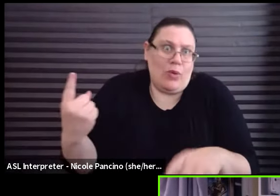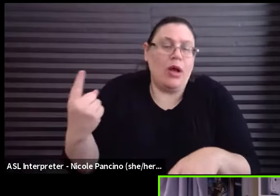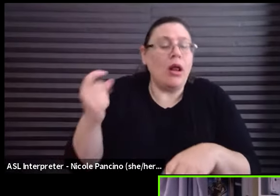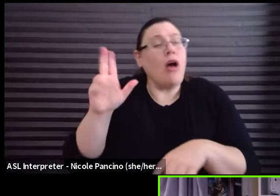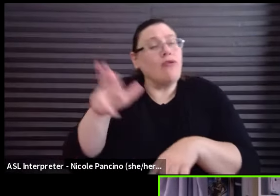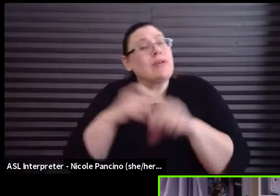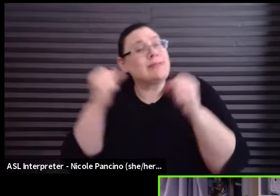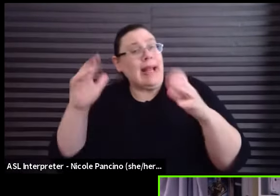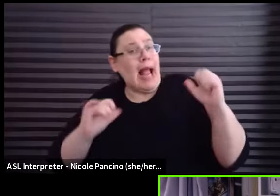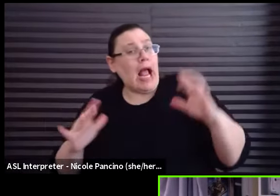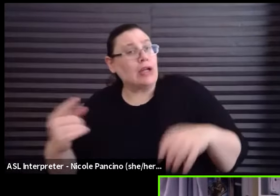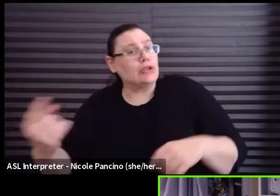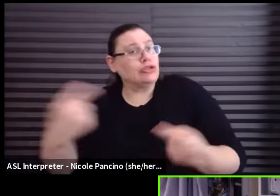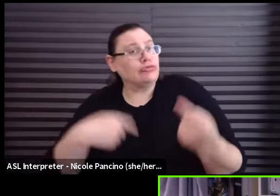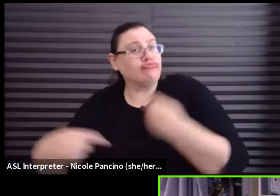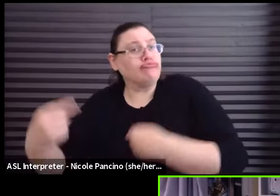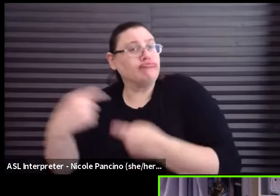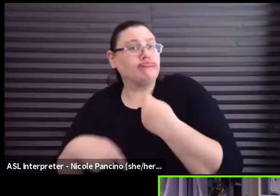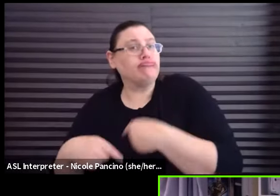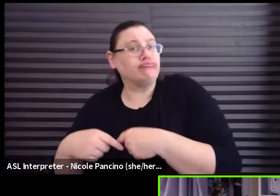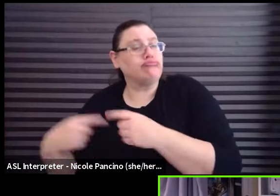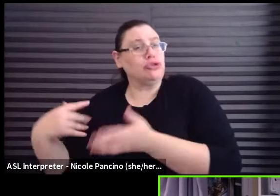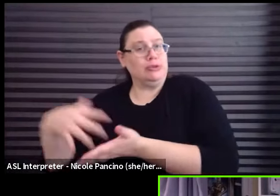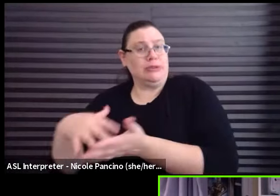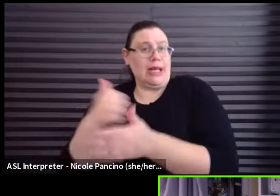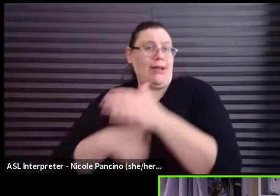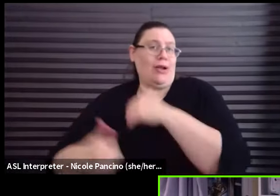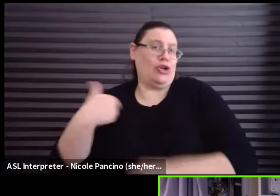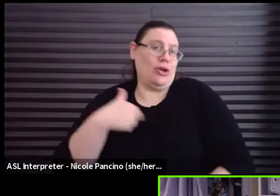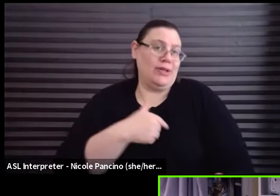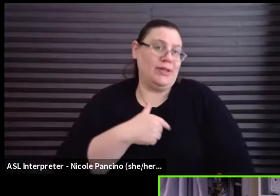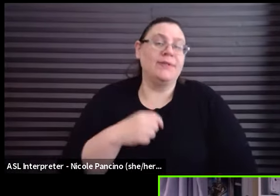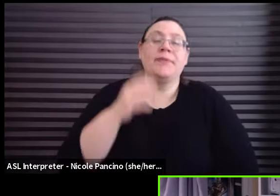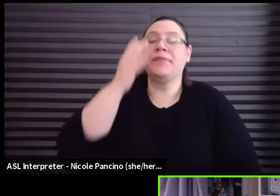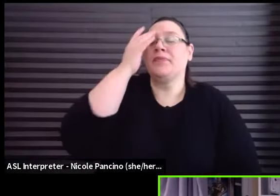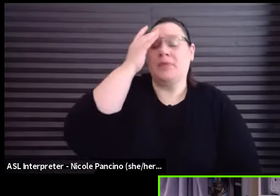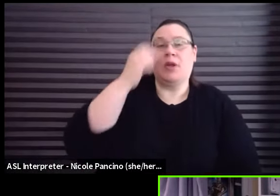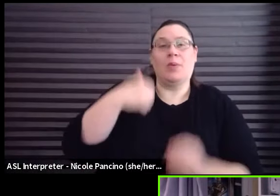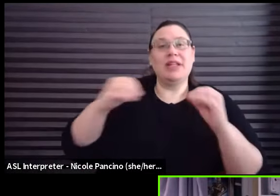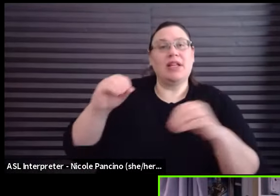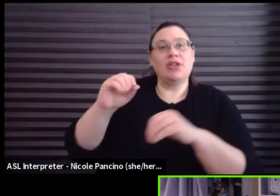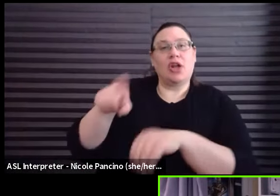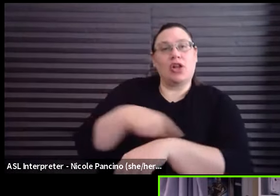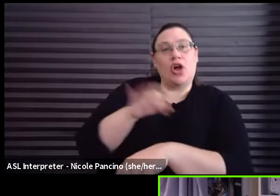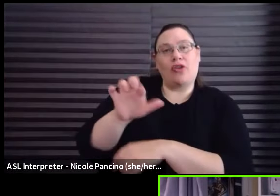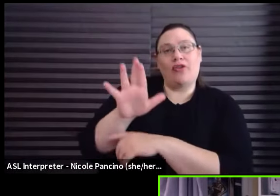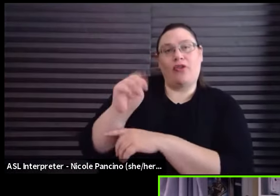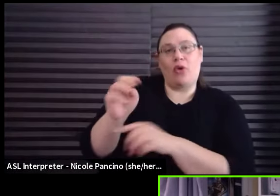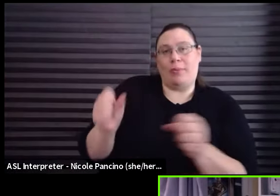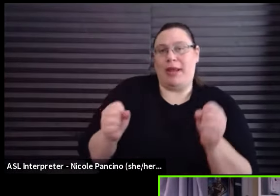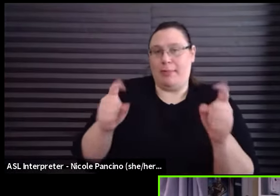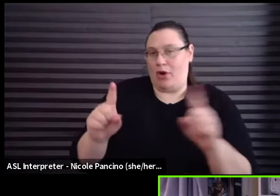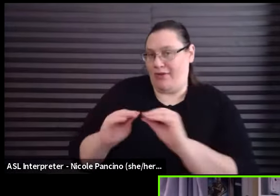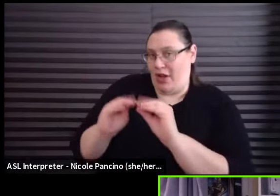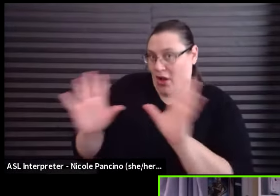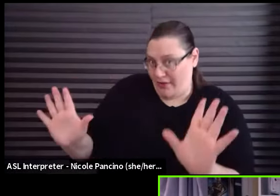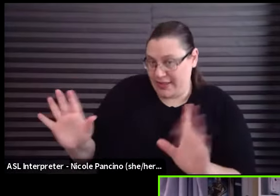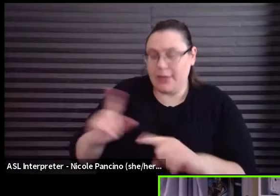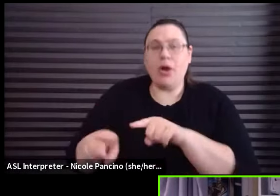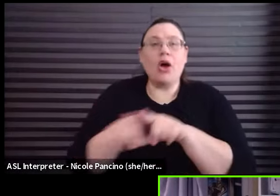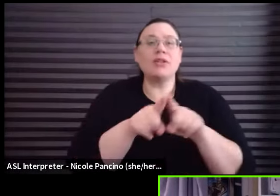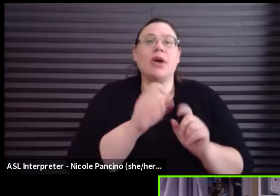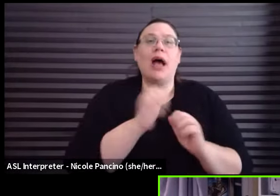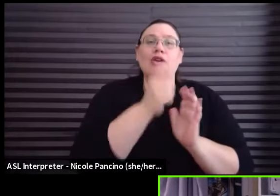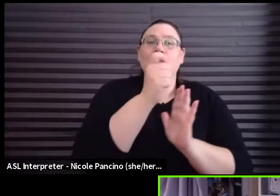who come to study with us. We teach long form improv, obviously, but we also teach sketch writing,